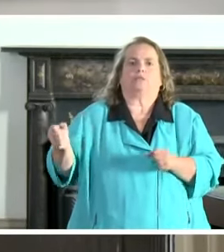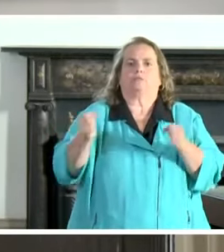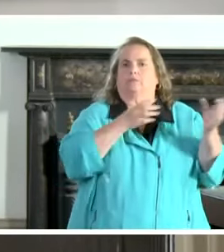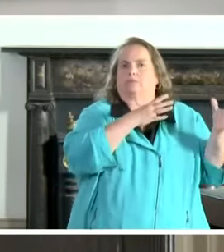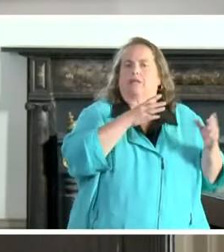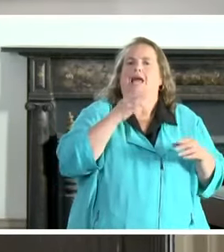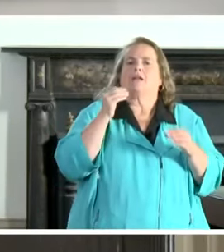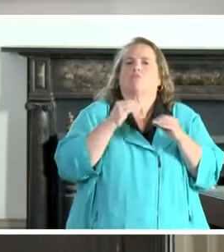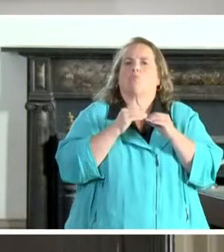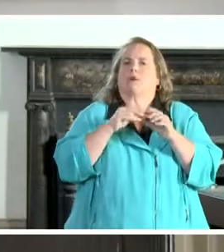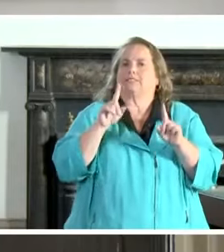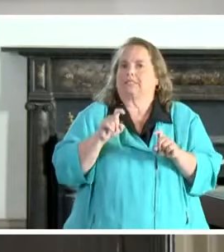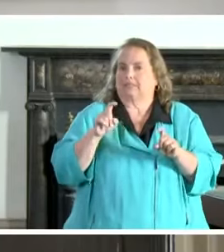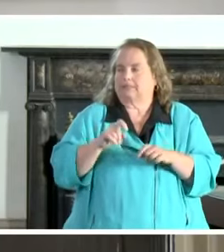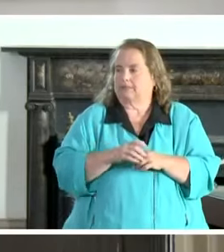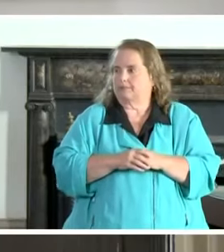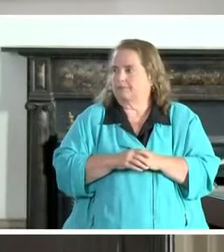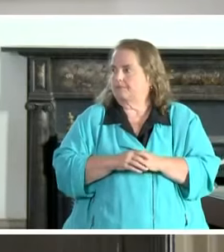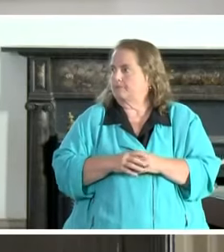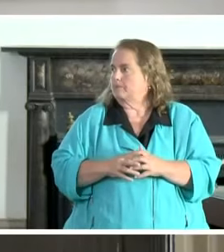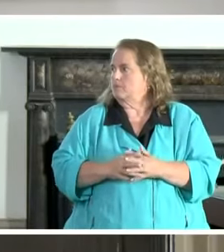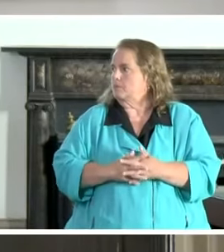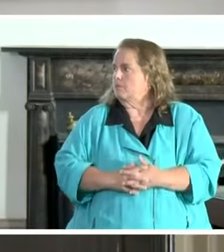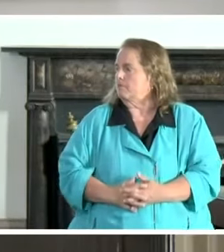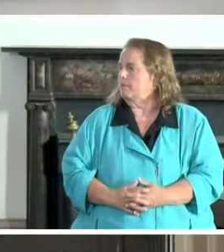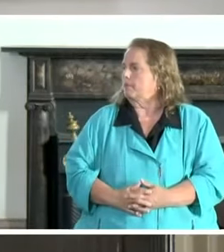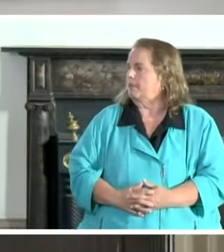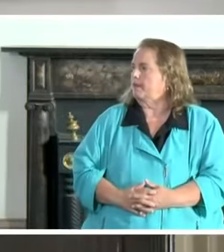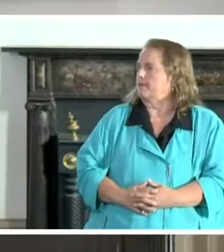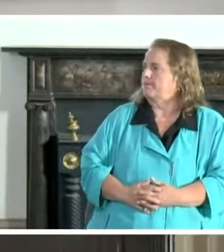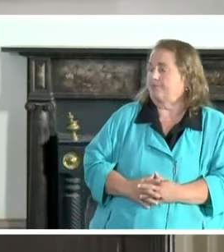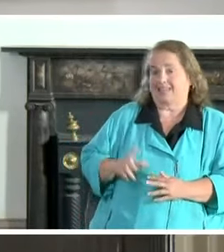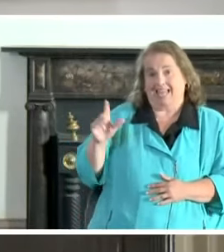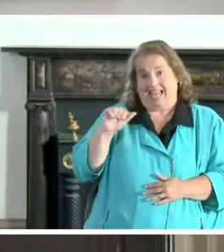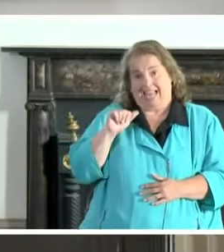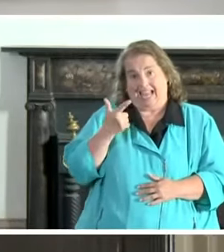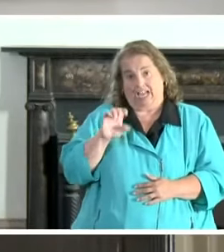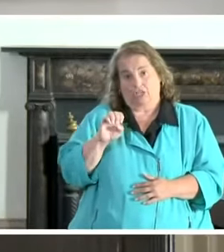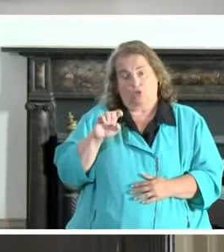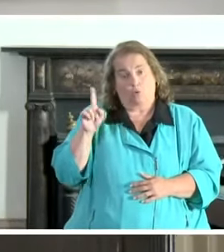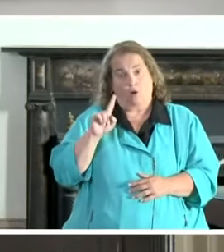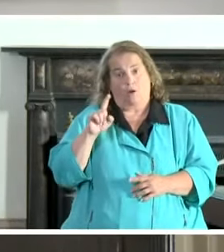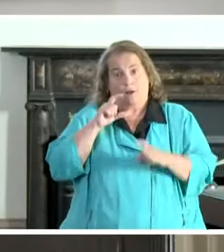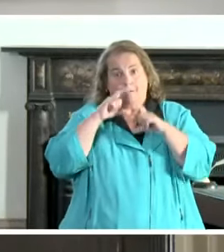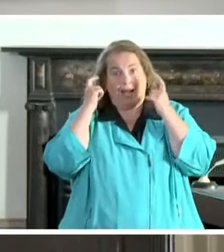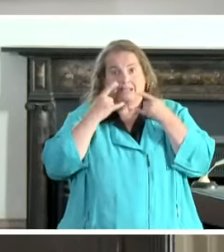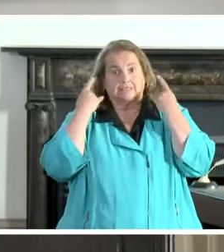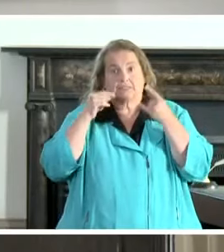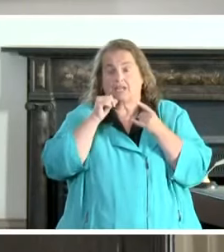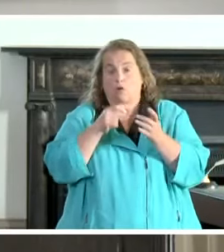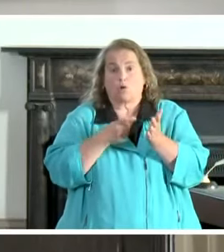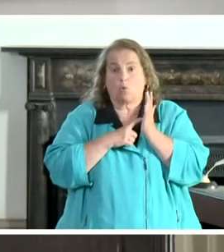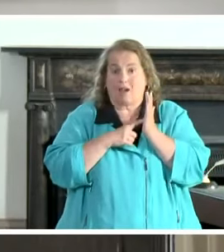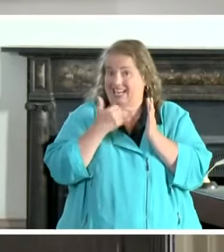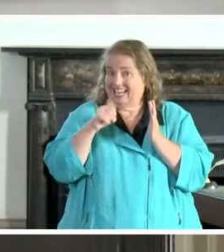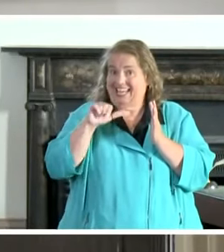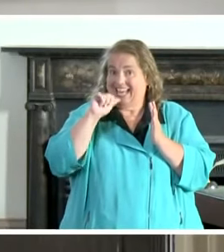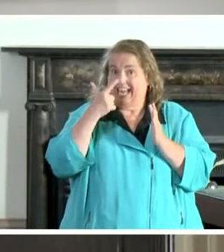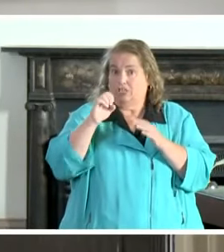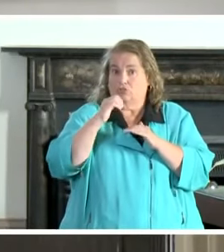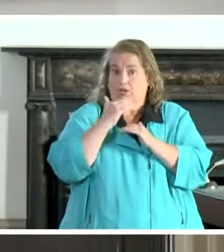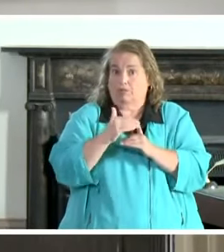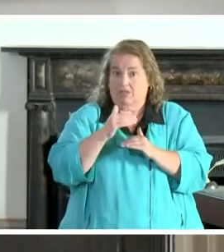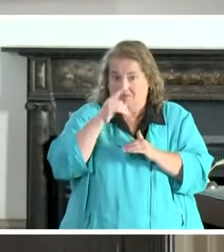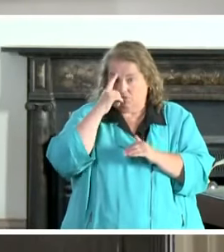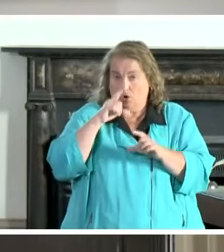further tested. Is there an age at which masks are required for under students? The question is whether there's an age for